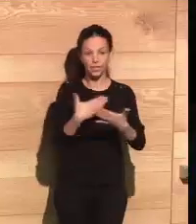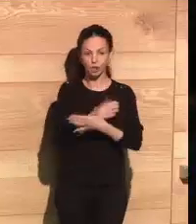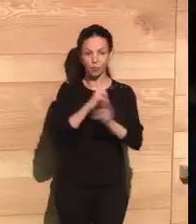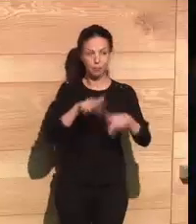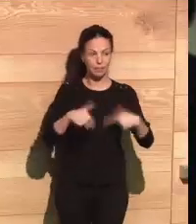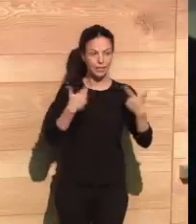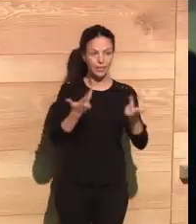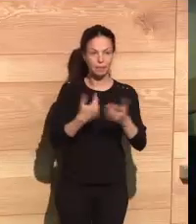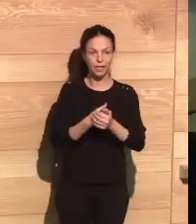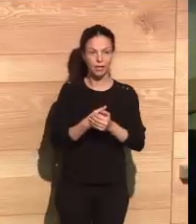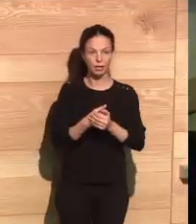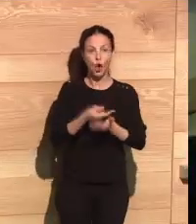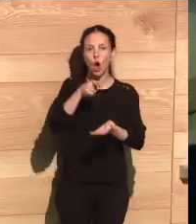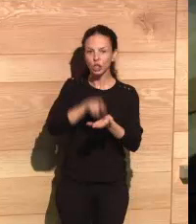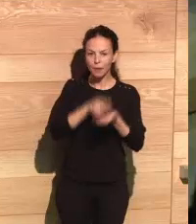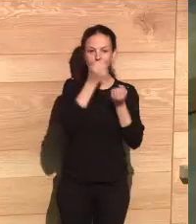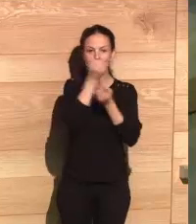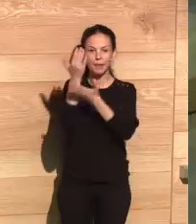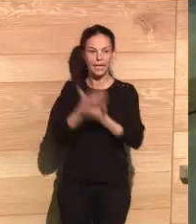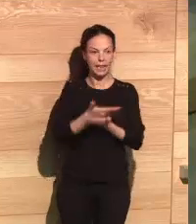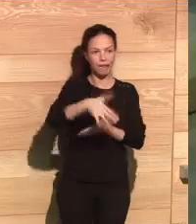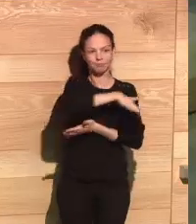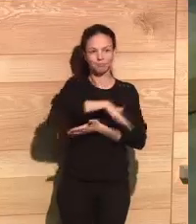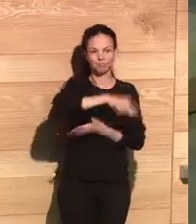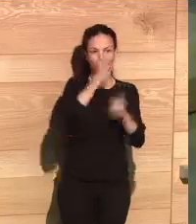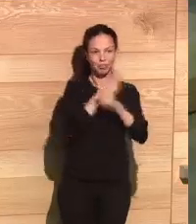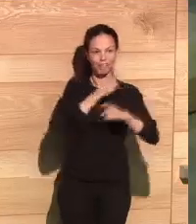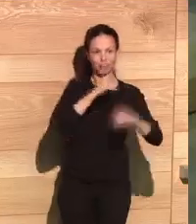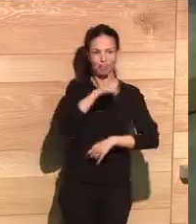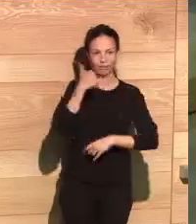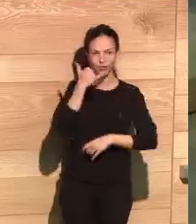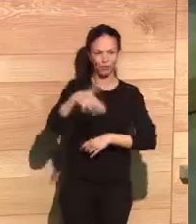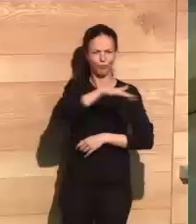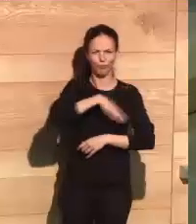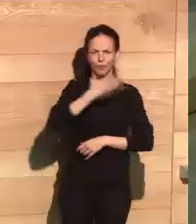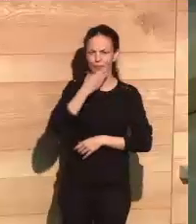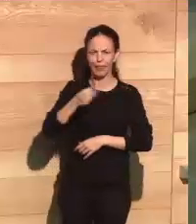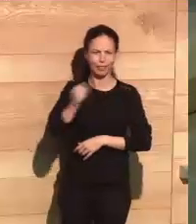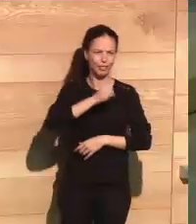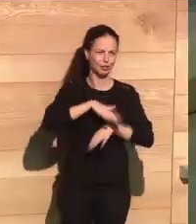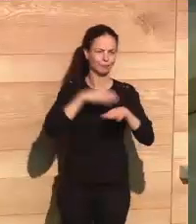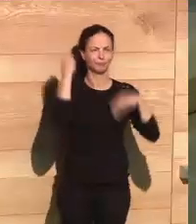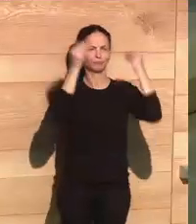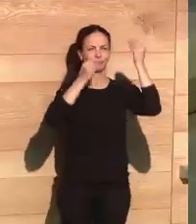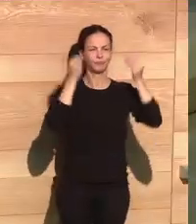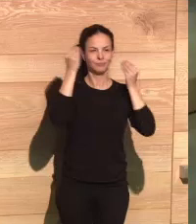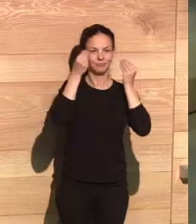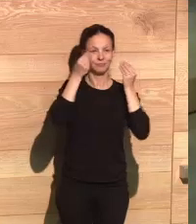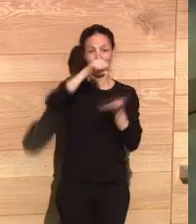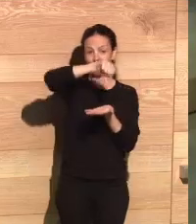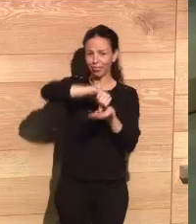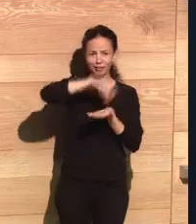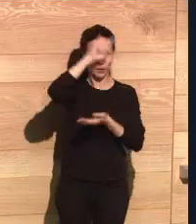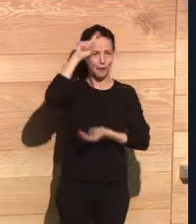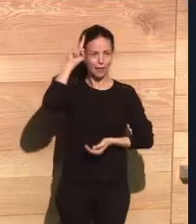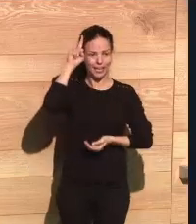Good morning everyone. Allow me to welcome you again in this space, in Espacio Fundación Telefónica. A great